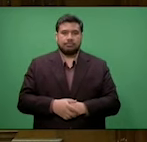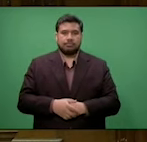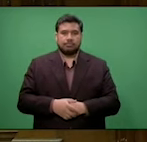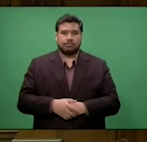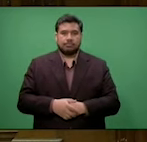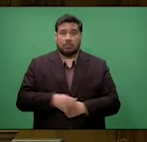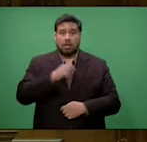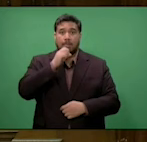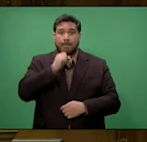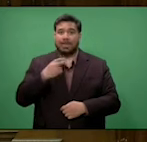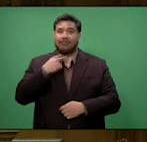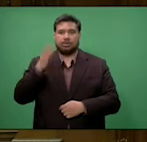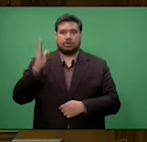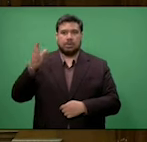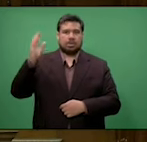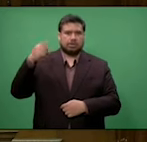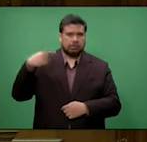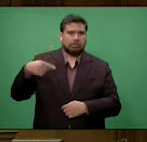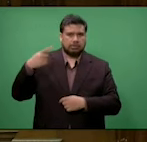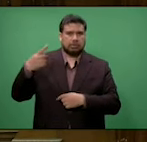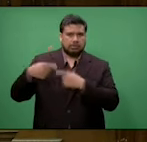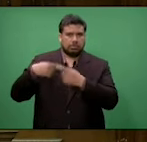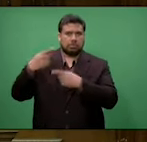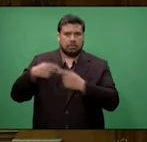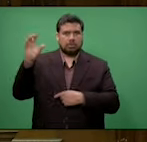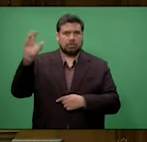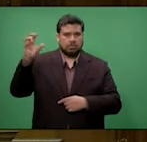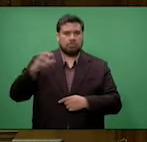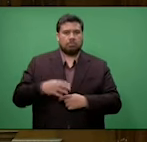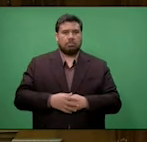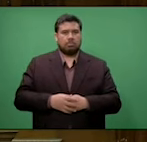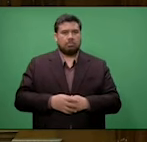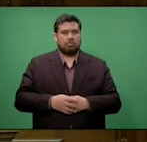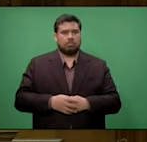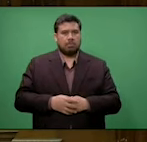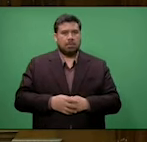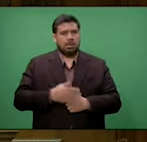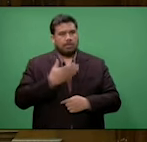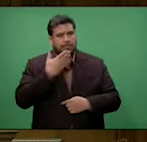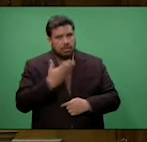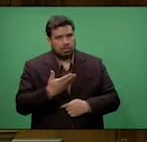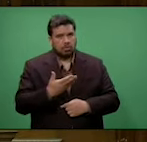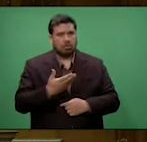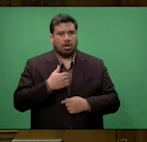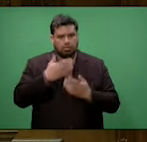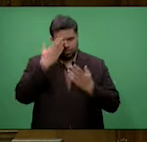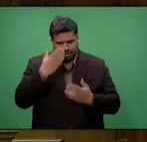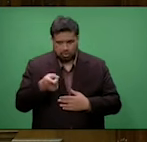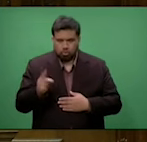Make New Zealand break, sir. I thank you, sir, respectfully. Thank you, sir. I respect you, sir. Thank you, Mr Prime Minister.